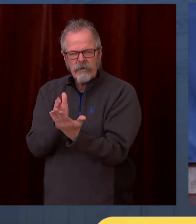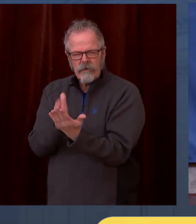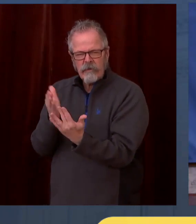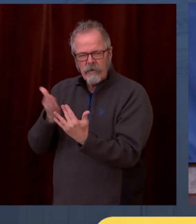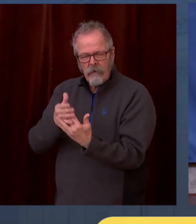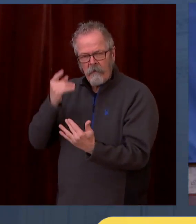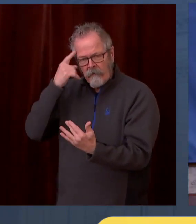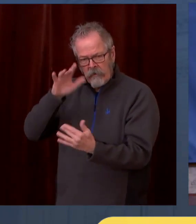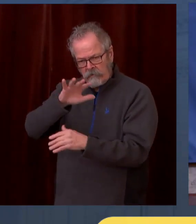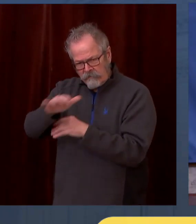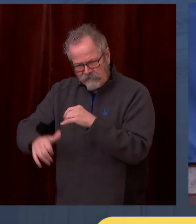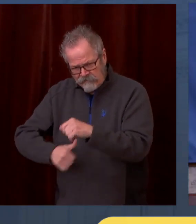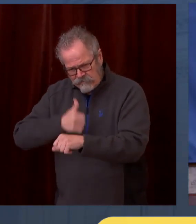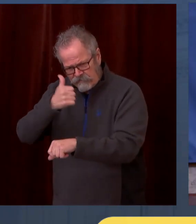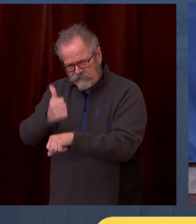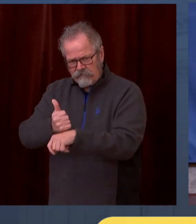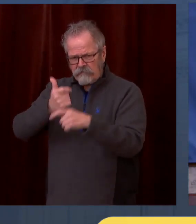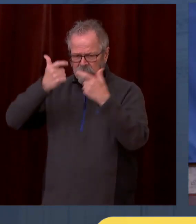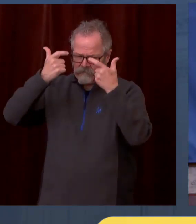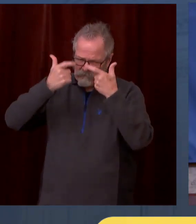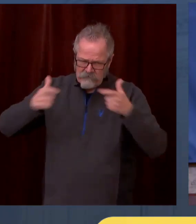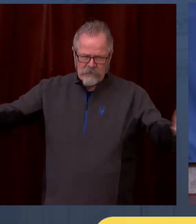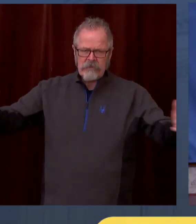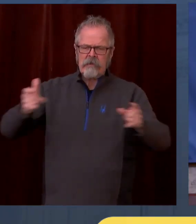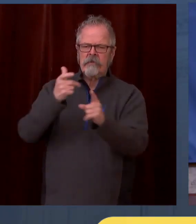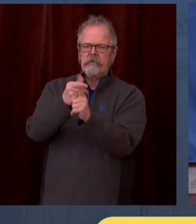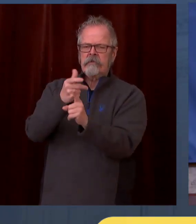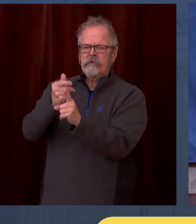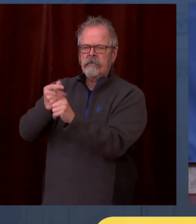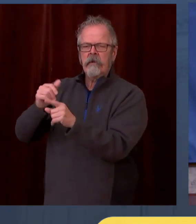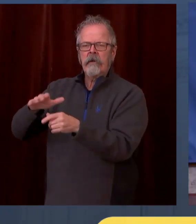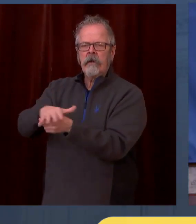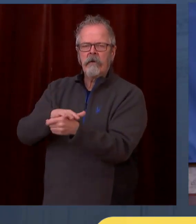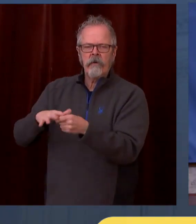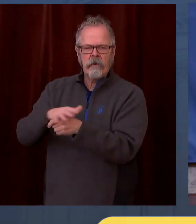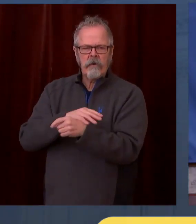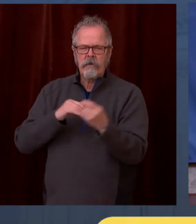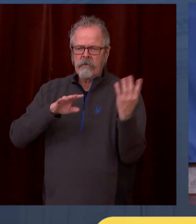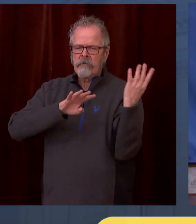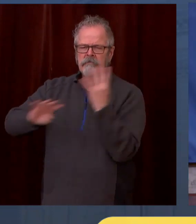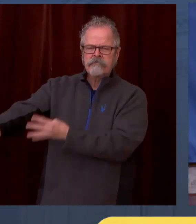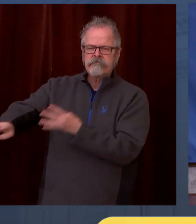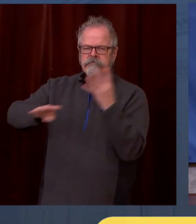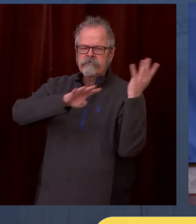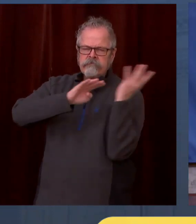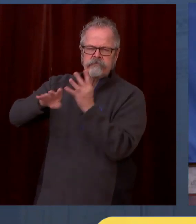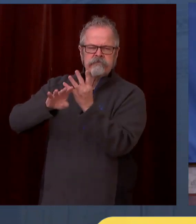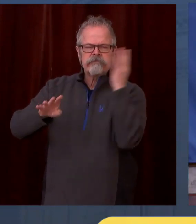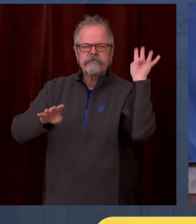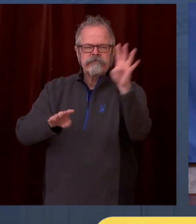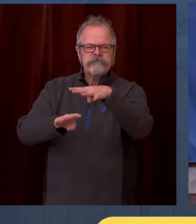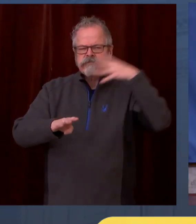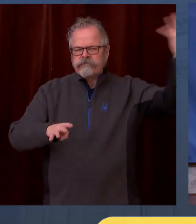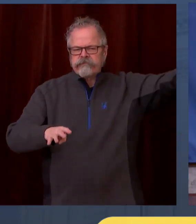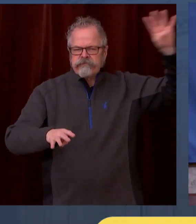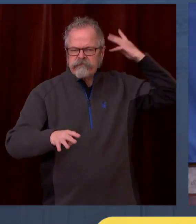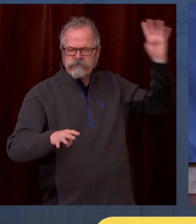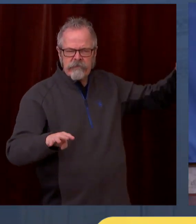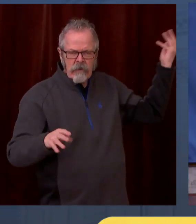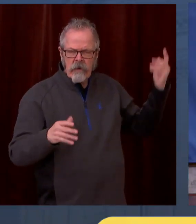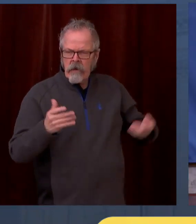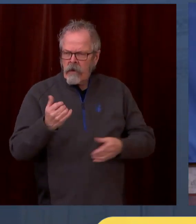sites we think can be helpful to folks. And this will be a free resource about how to handle logistics operations and communications.